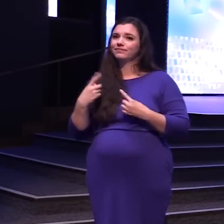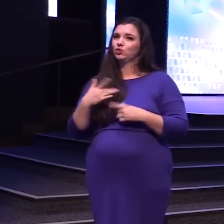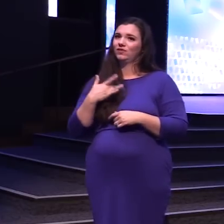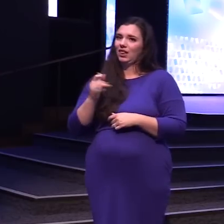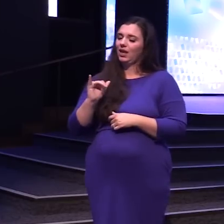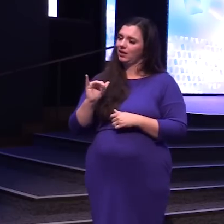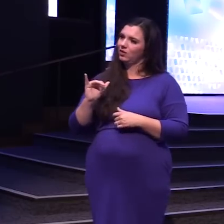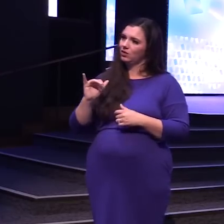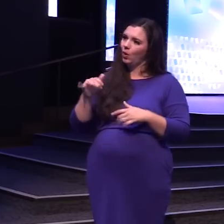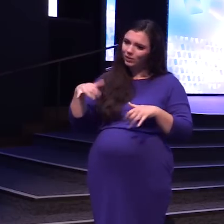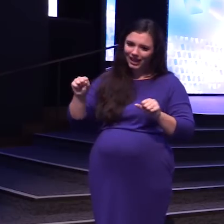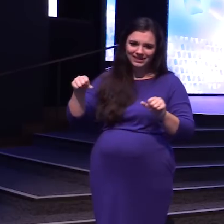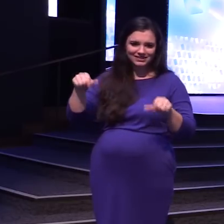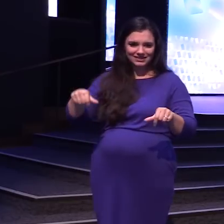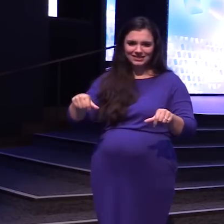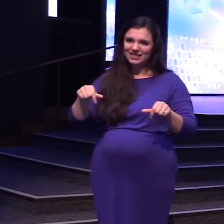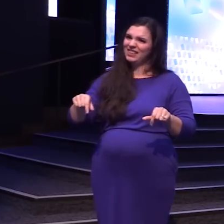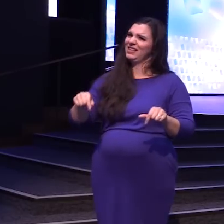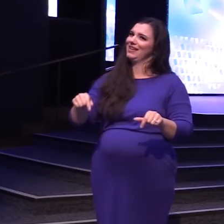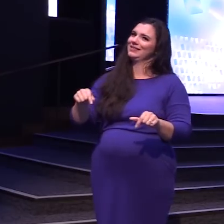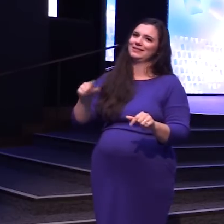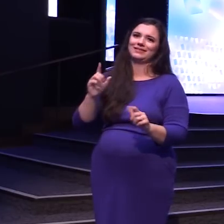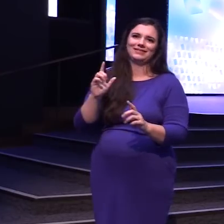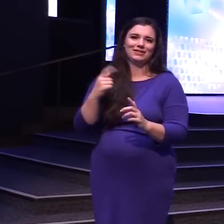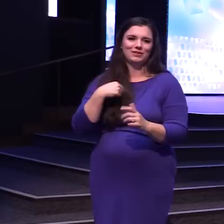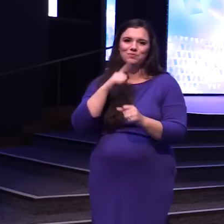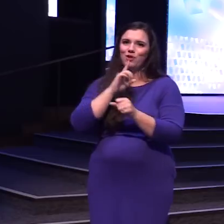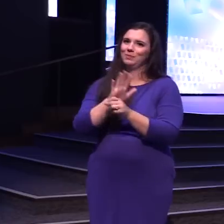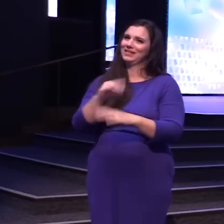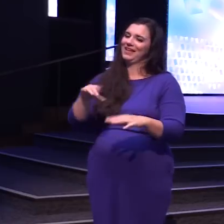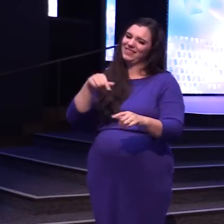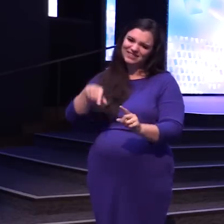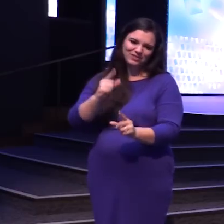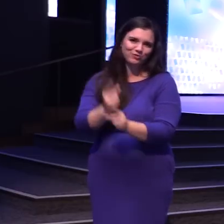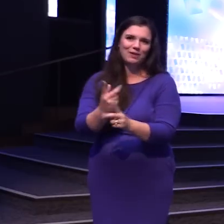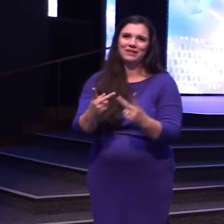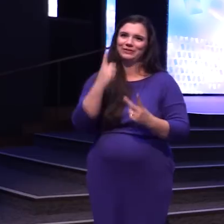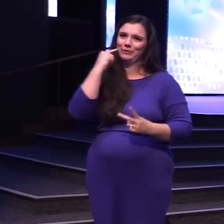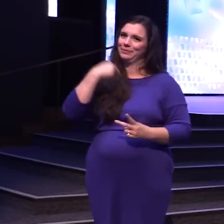I'm in This is my This is where This is where it's at I'm in the right spot